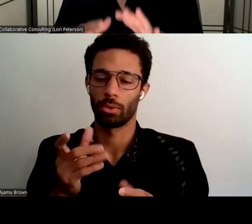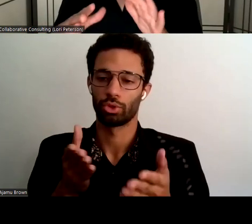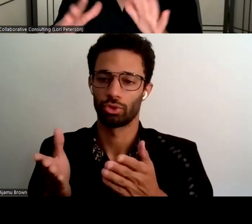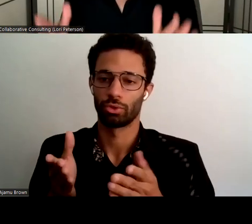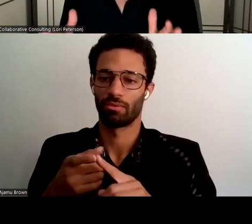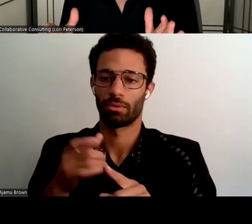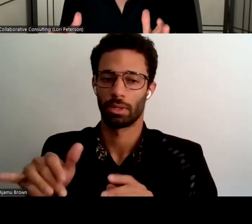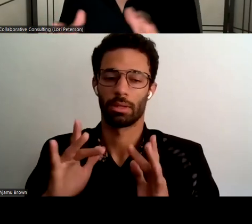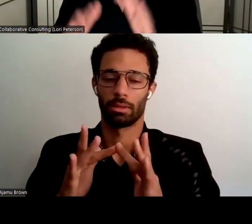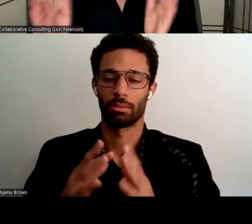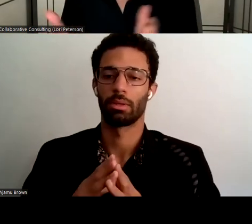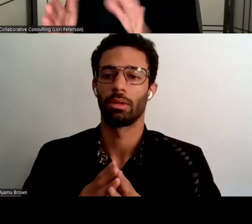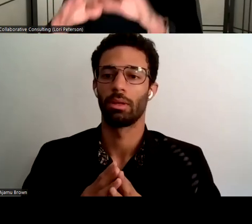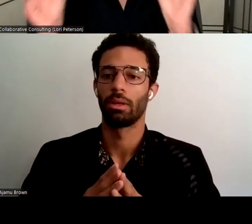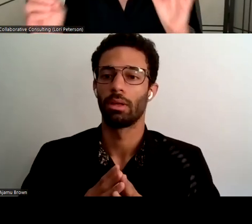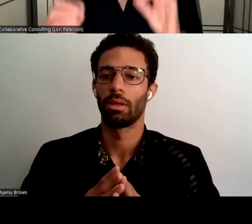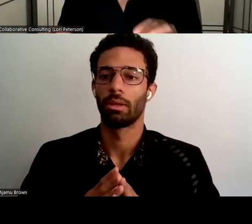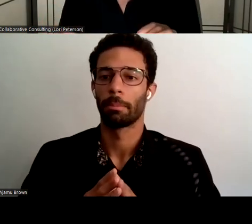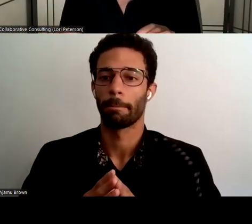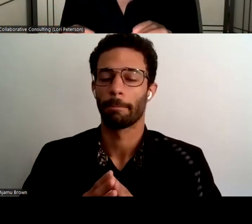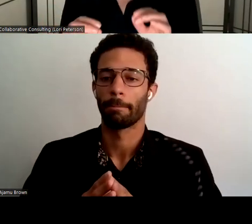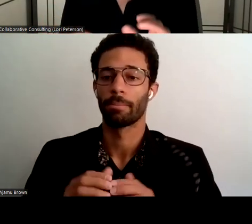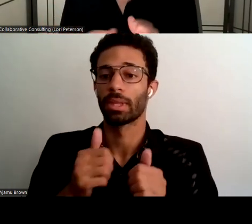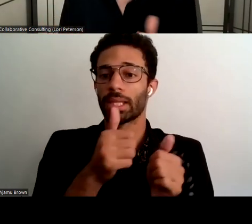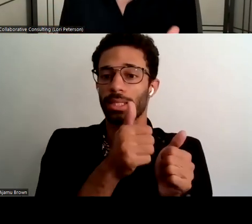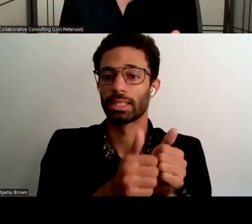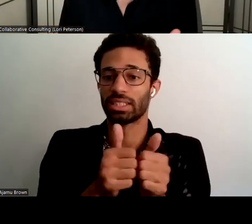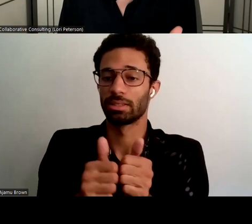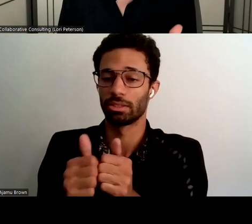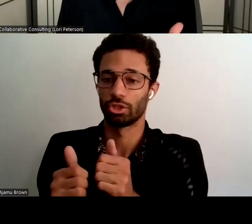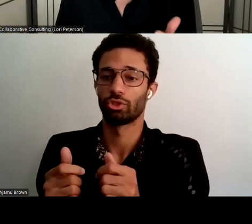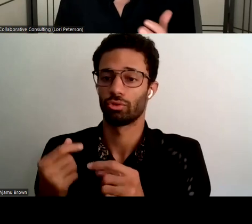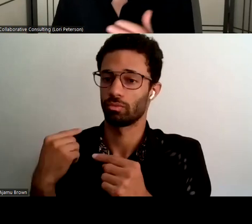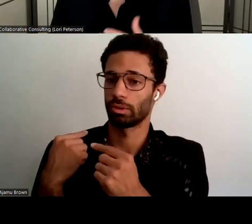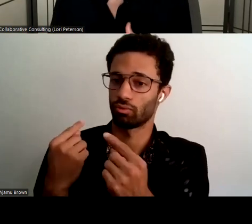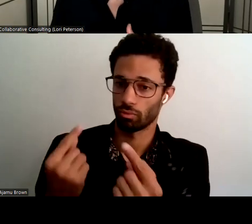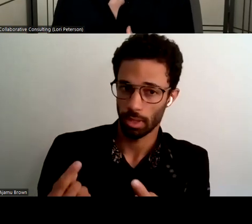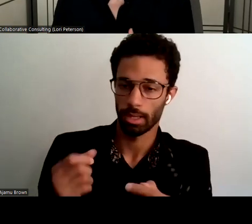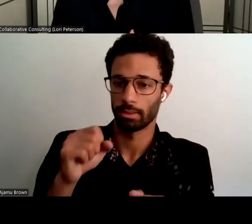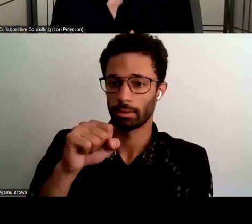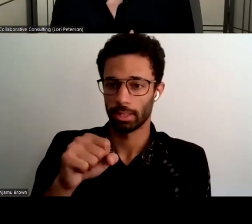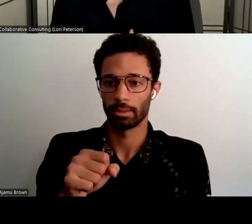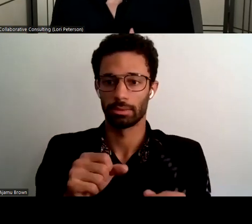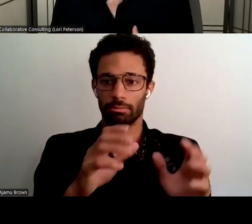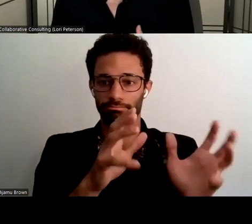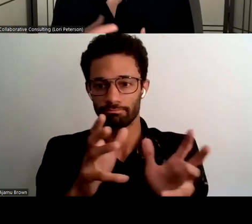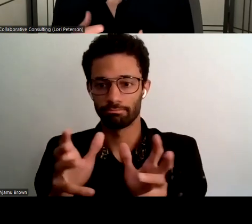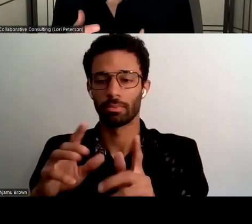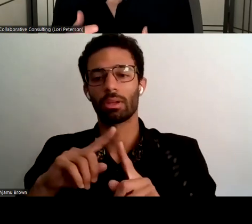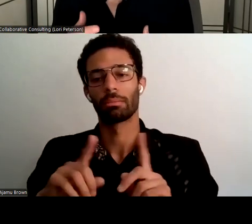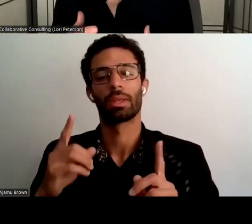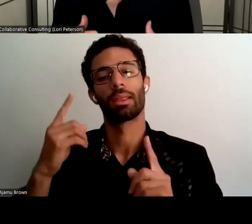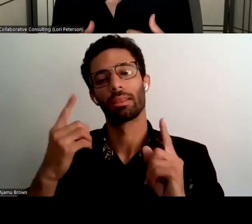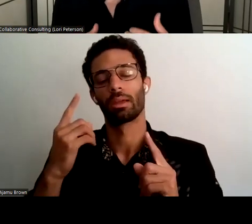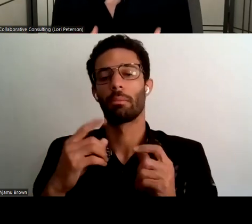at these in kind of a solo isolate you know each trend i really want to encourage folks to think about um what